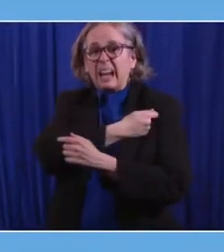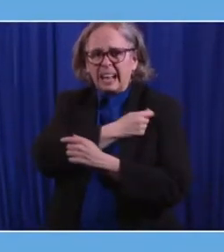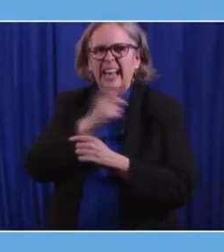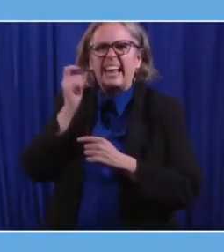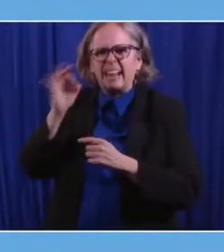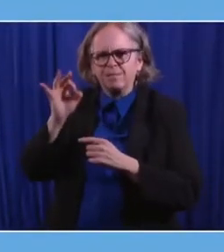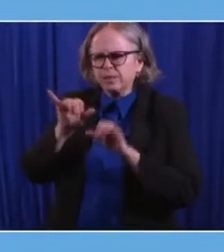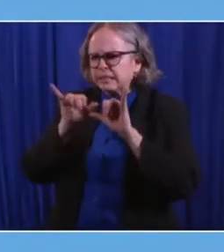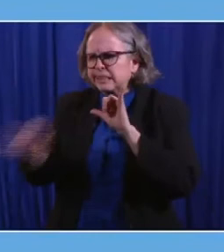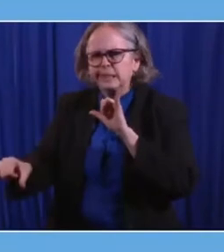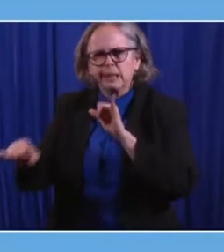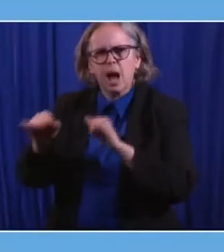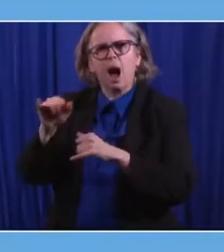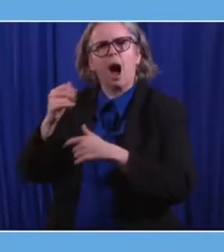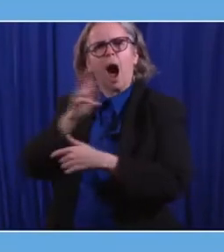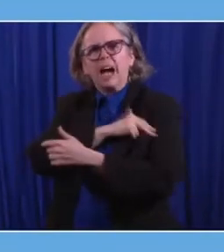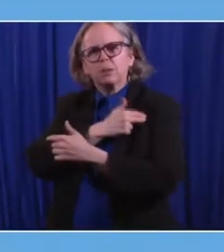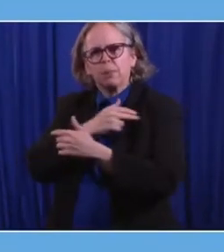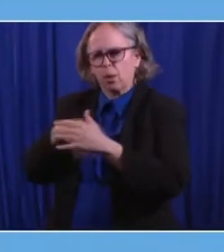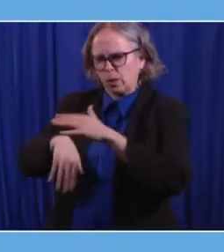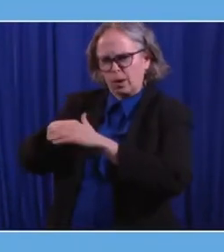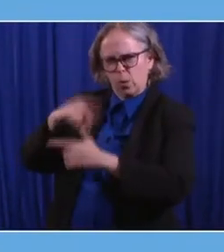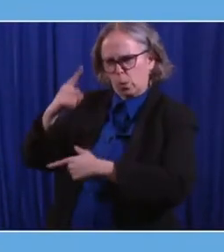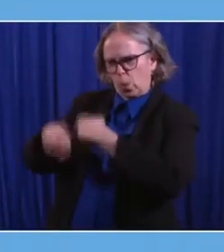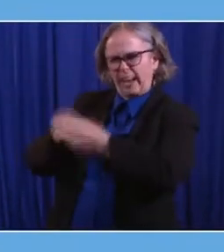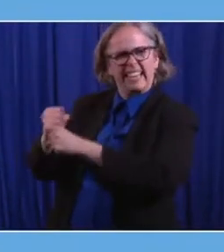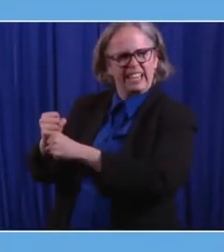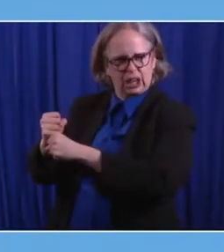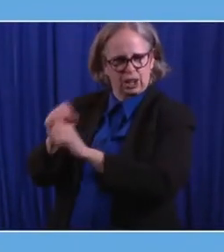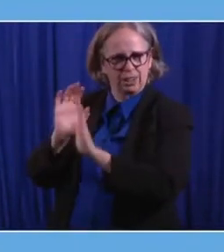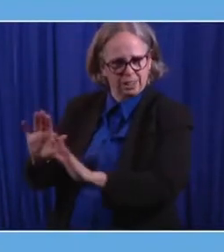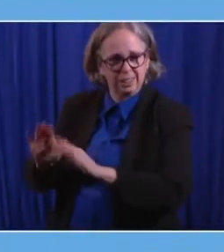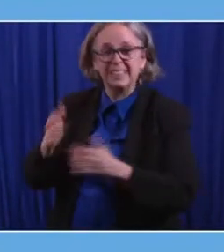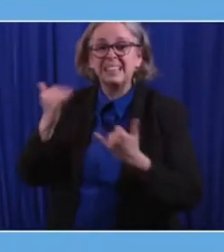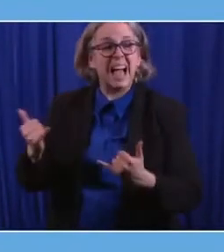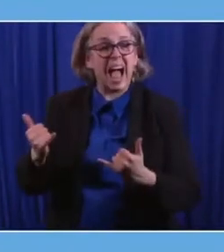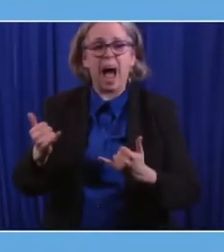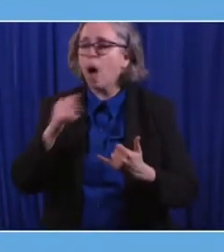one diabetes next